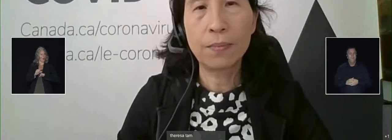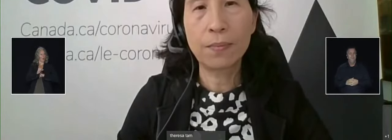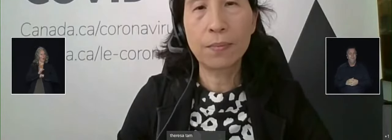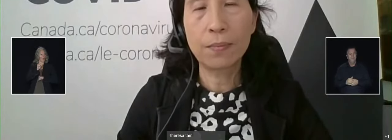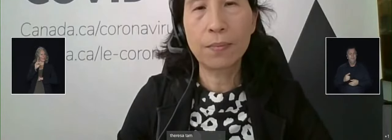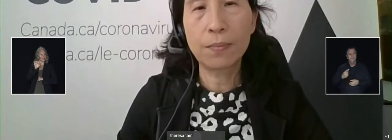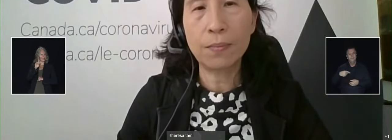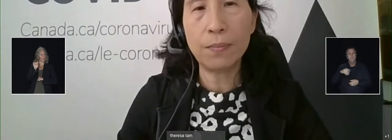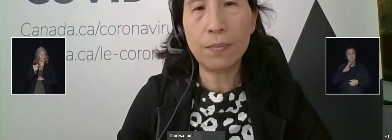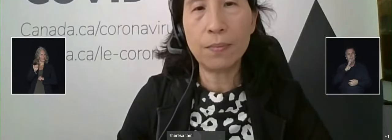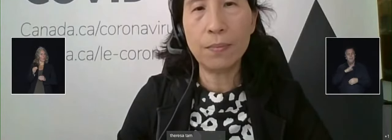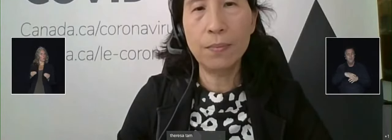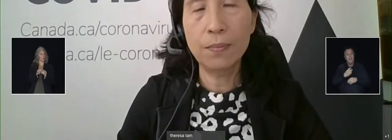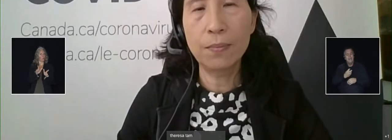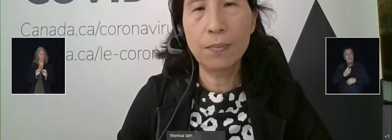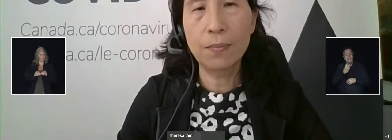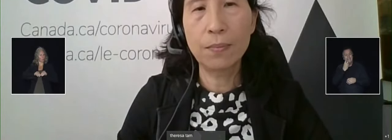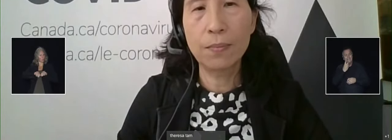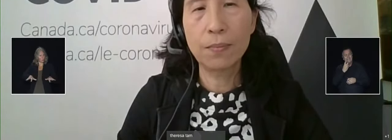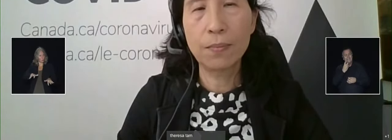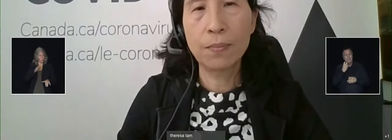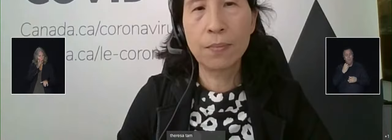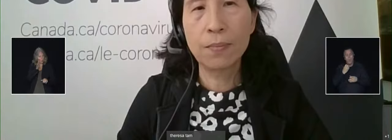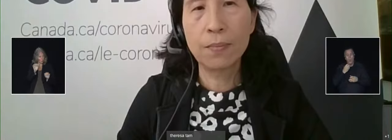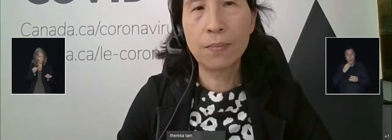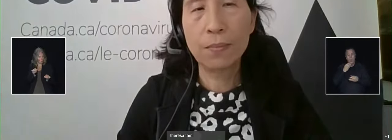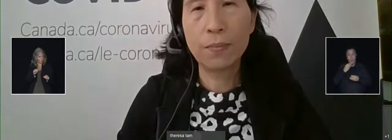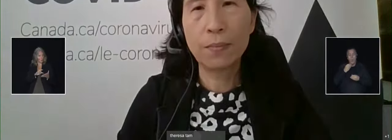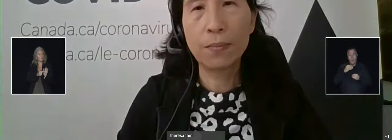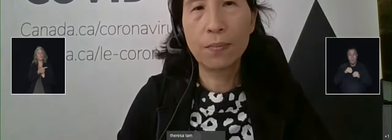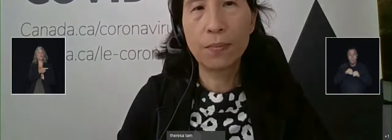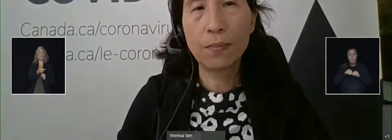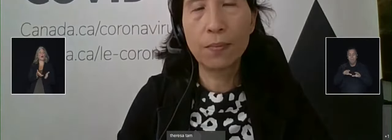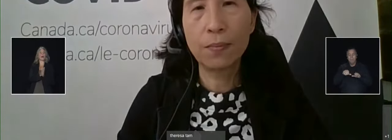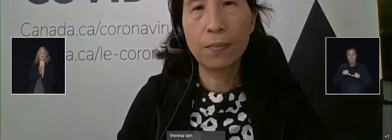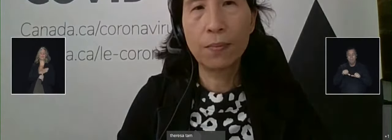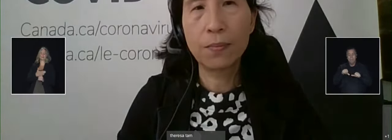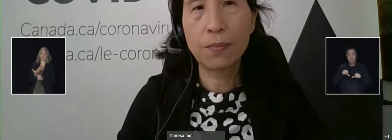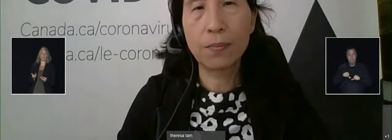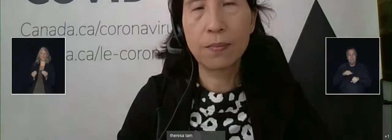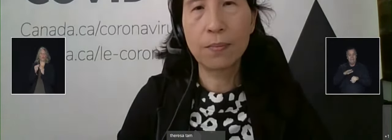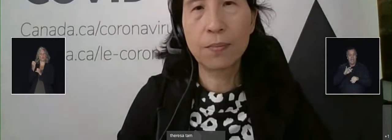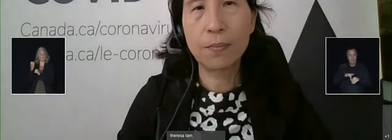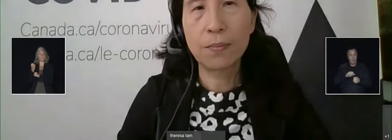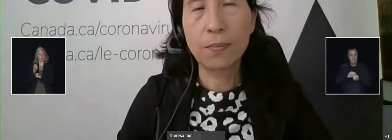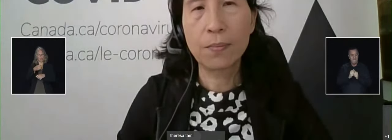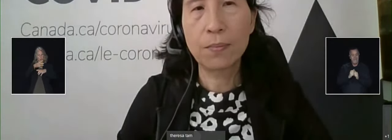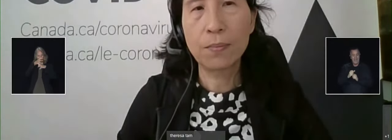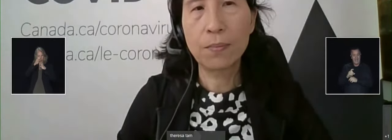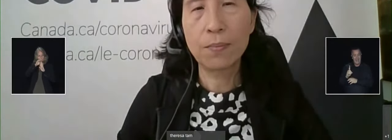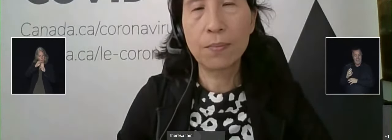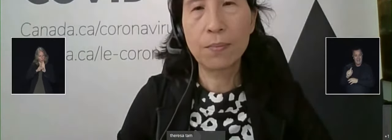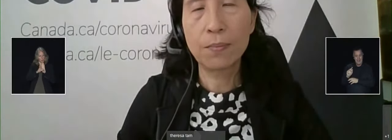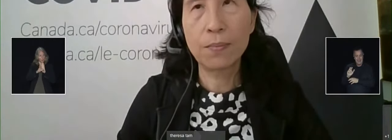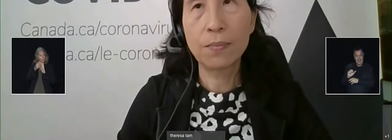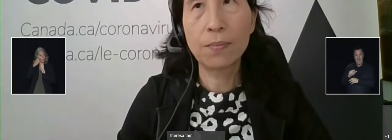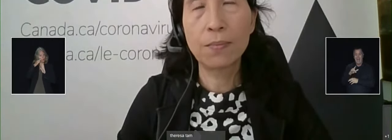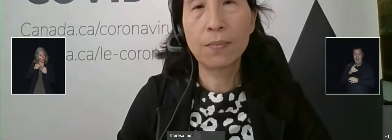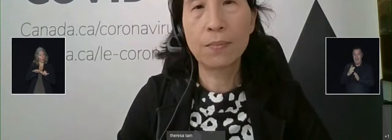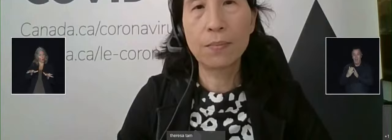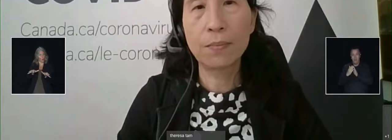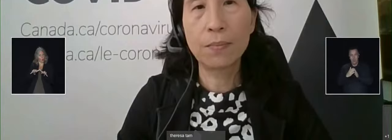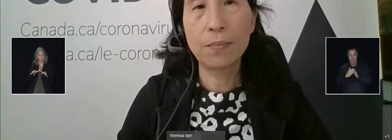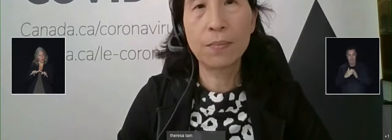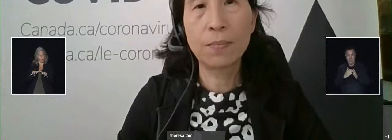continues to grow at an accelerated rate. You're calling for stronger measures to reduce spread. Should people be gathering at this